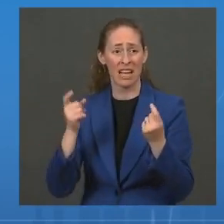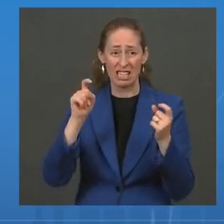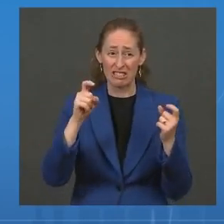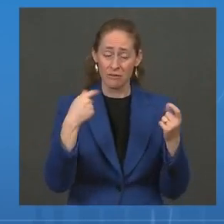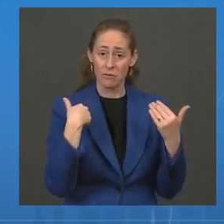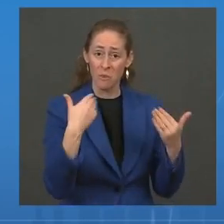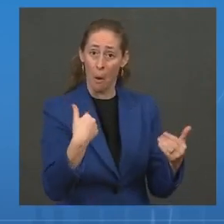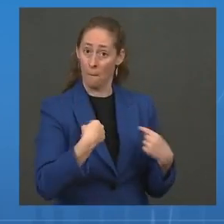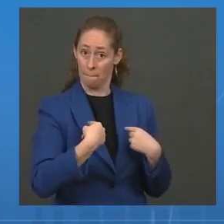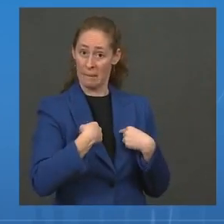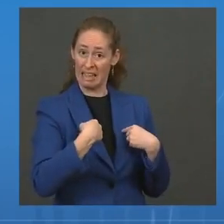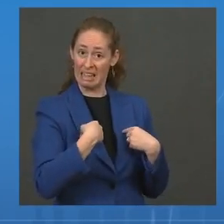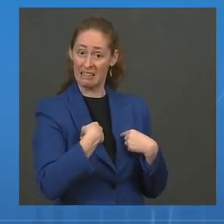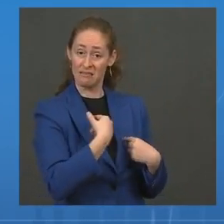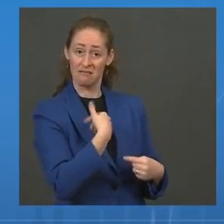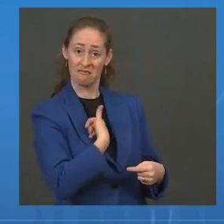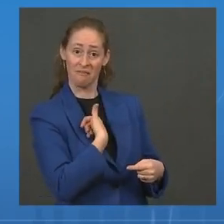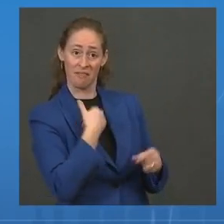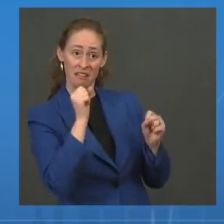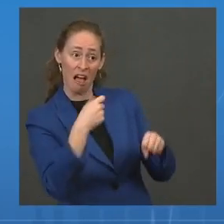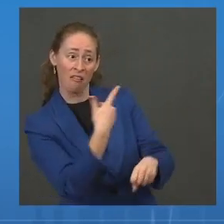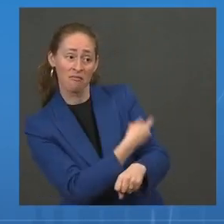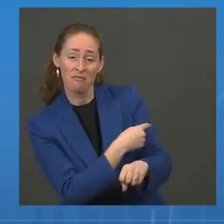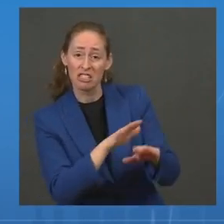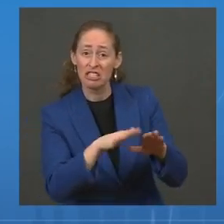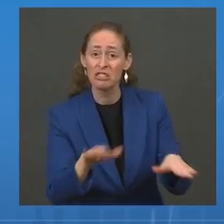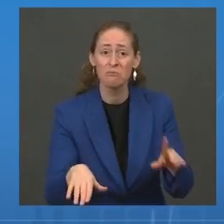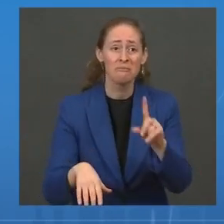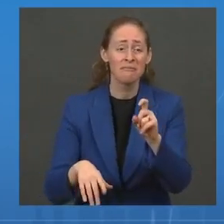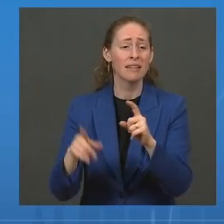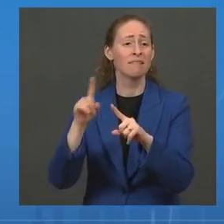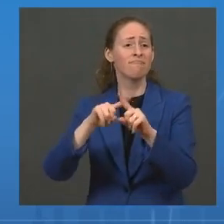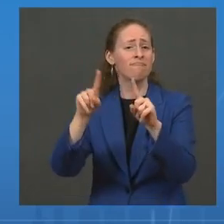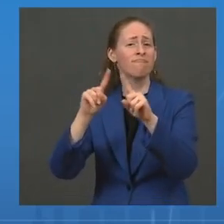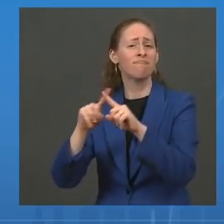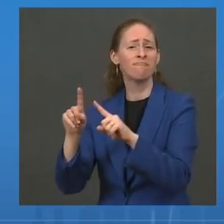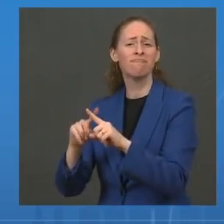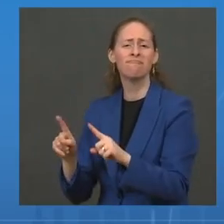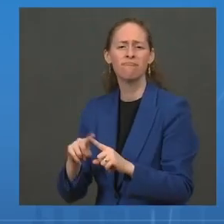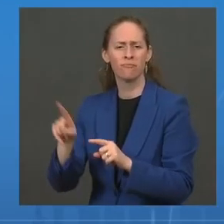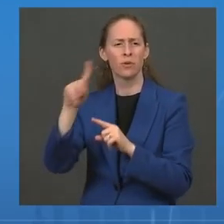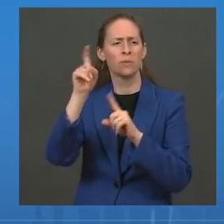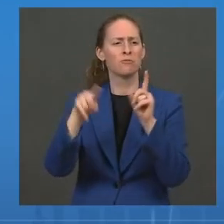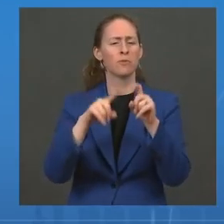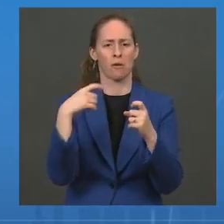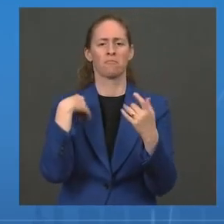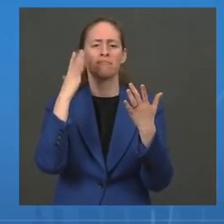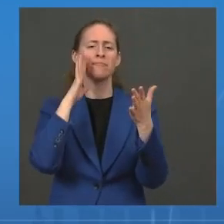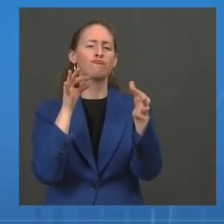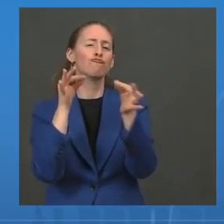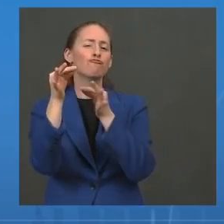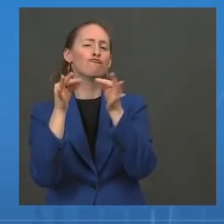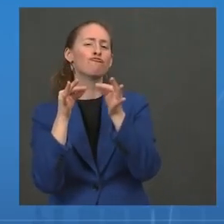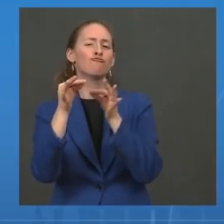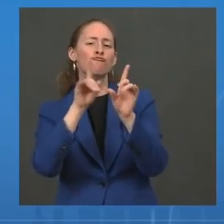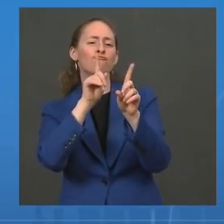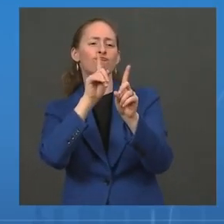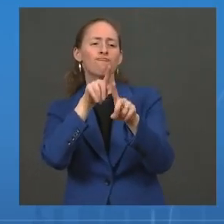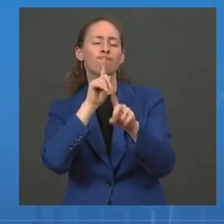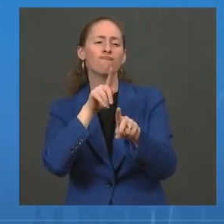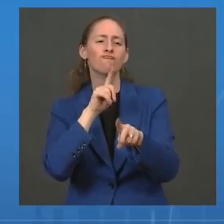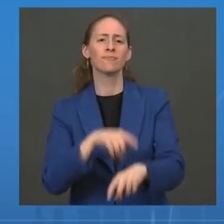Today, I want to answer some of those questions for you. On this slide, we have a list of several vaccine